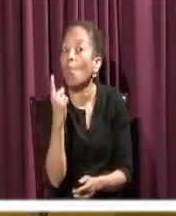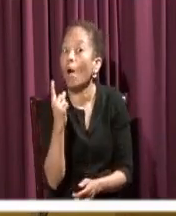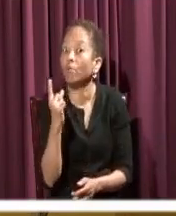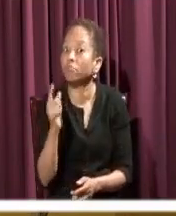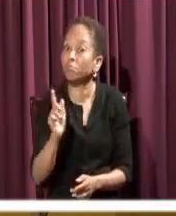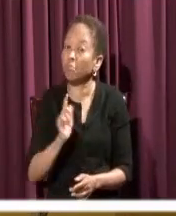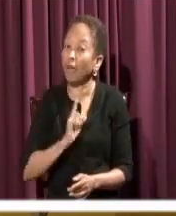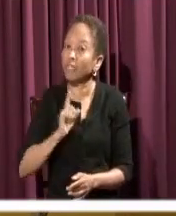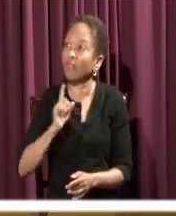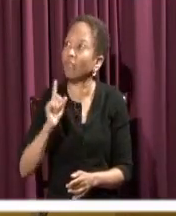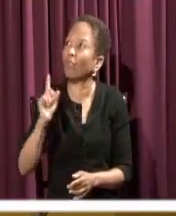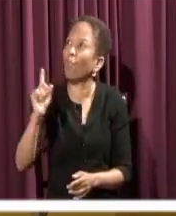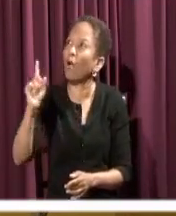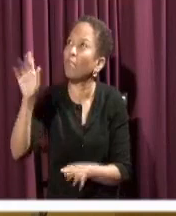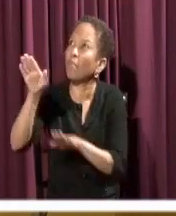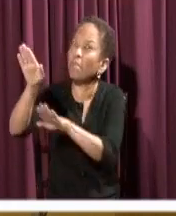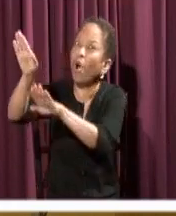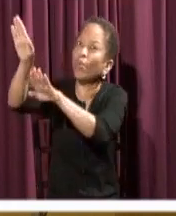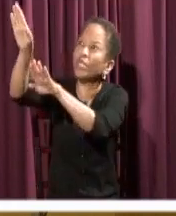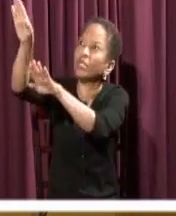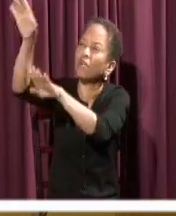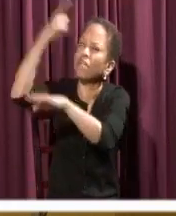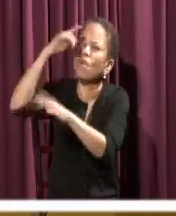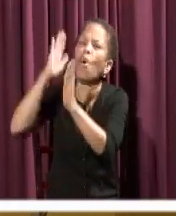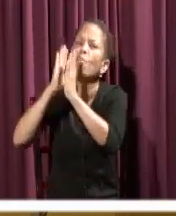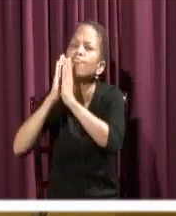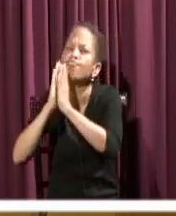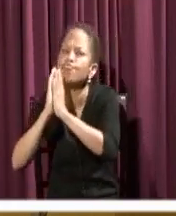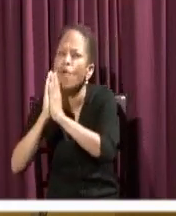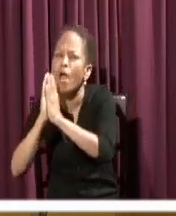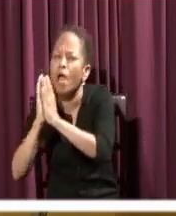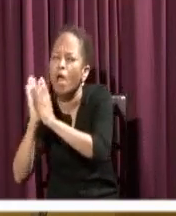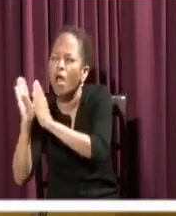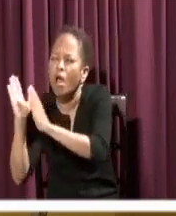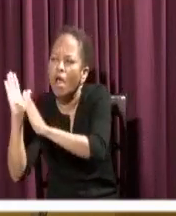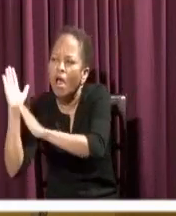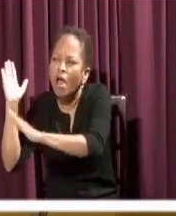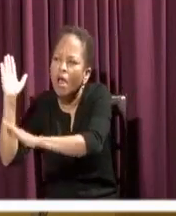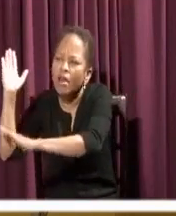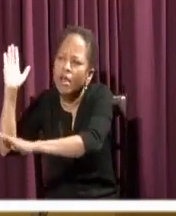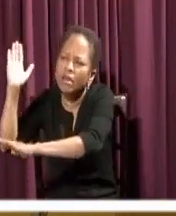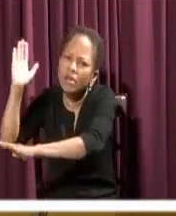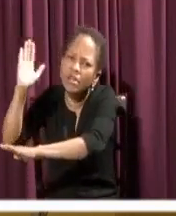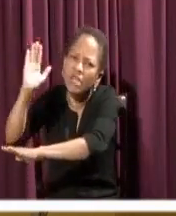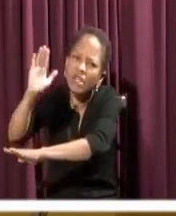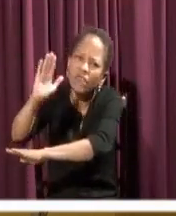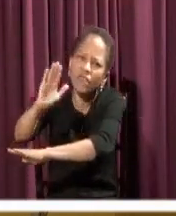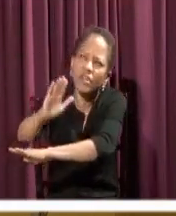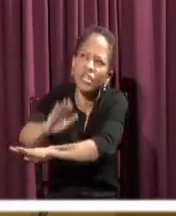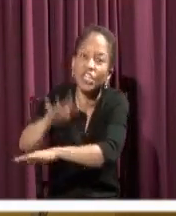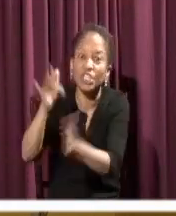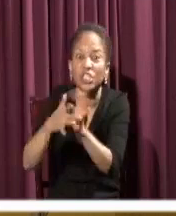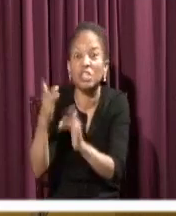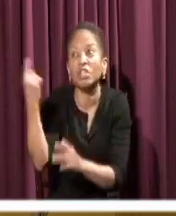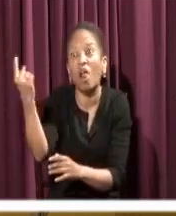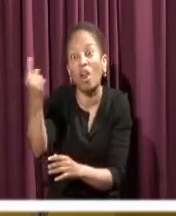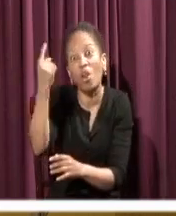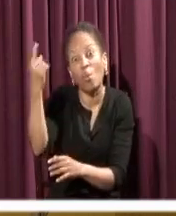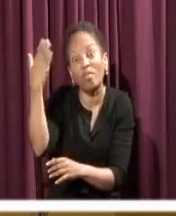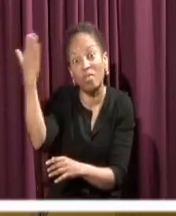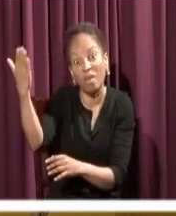to pray. When evening came, he was there alone, while the boat,